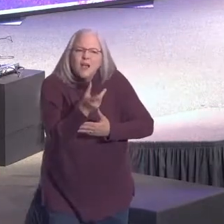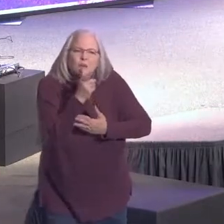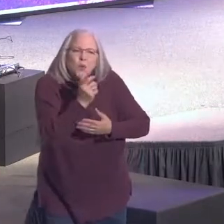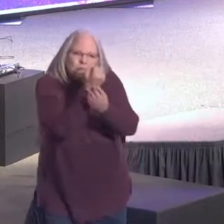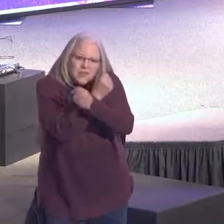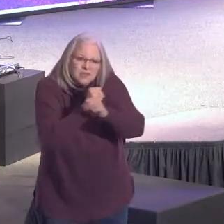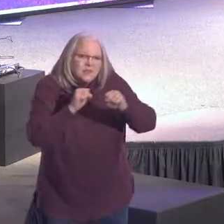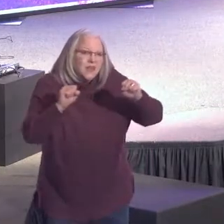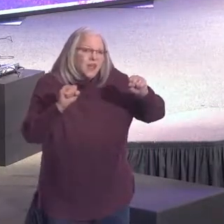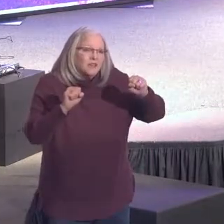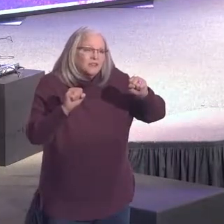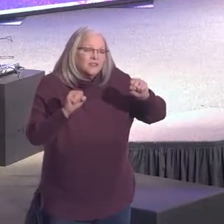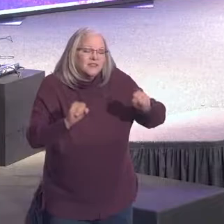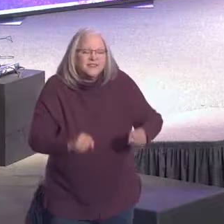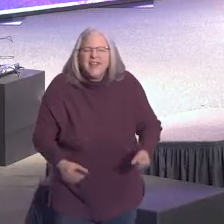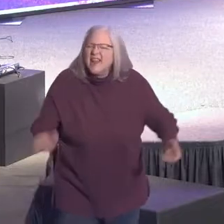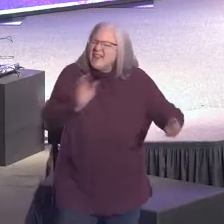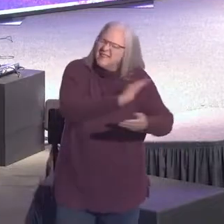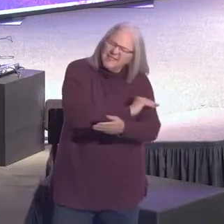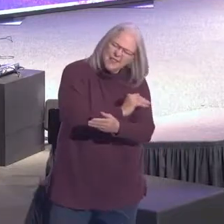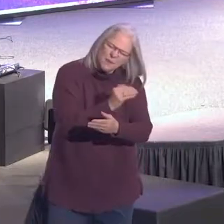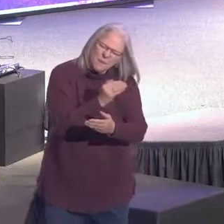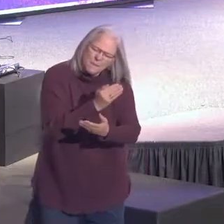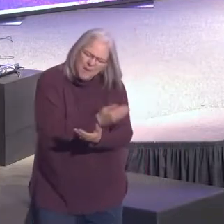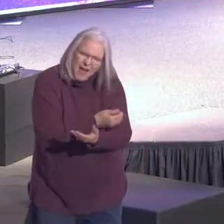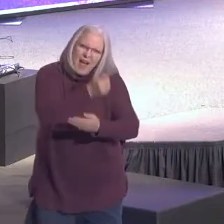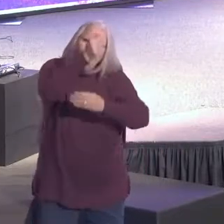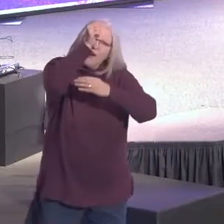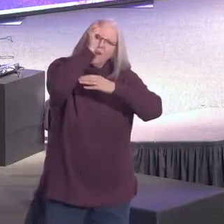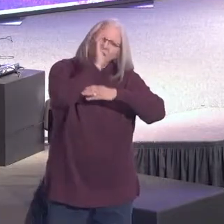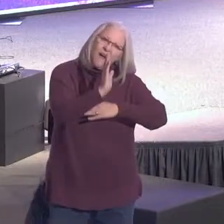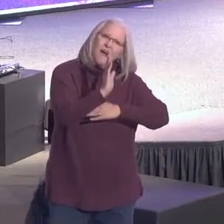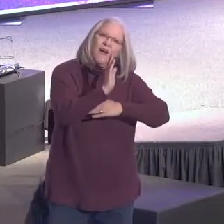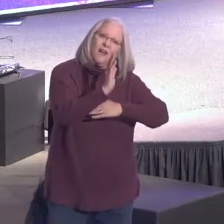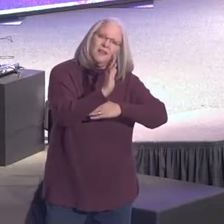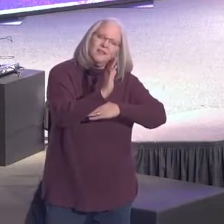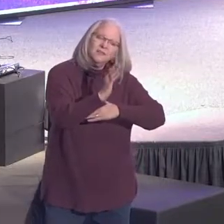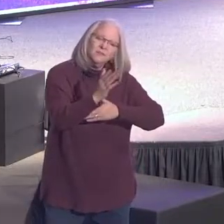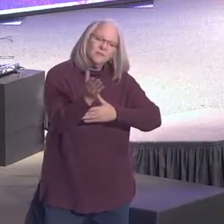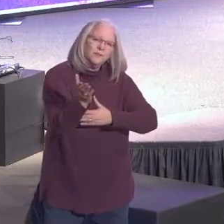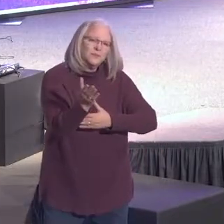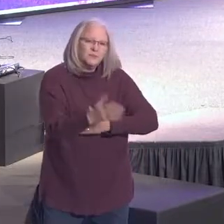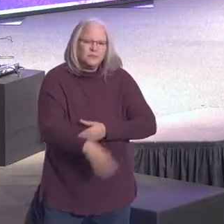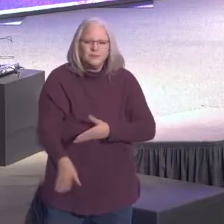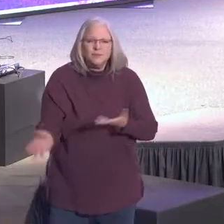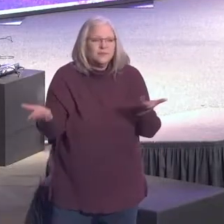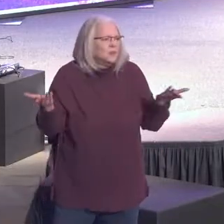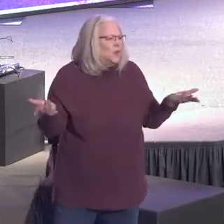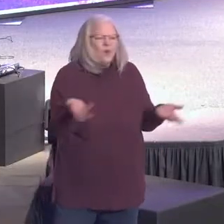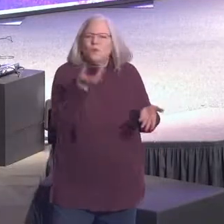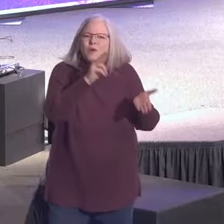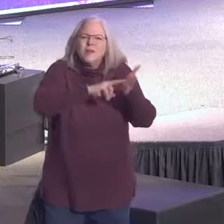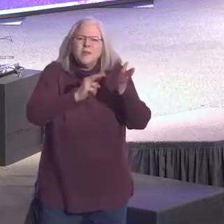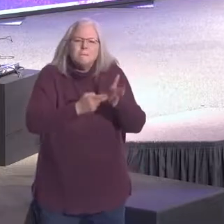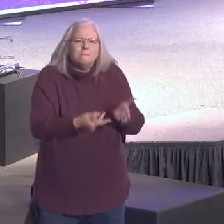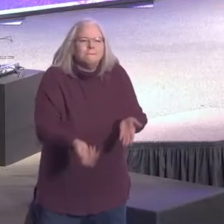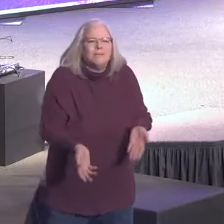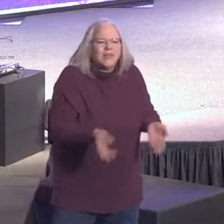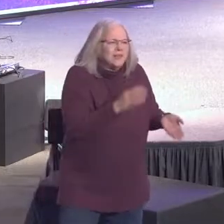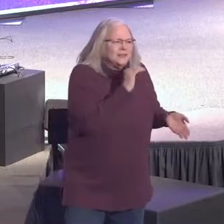saved, it is the power of God. Perishing. What do you mean, Pastor?